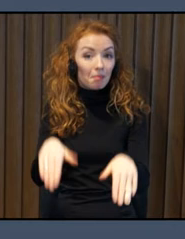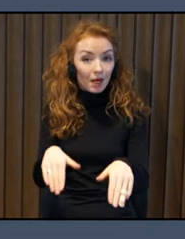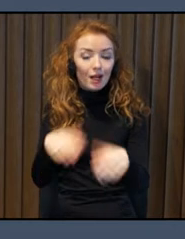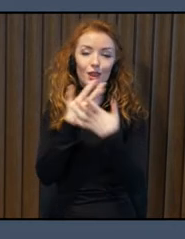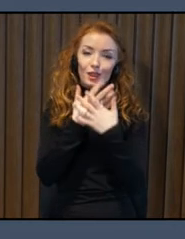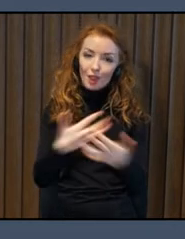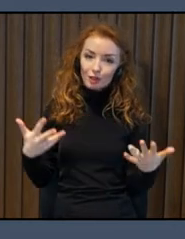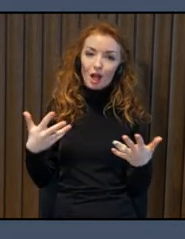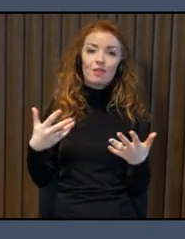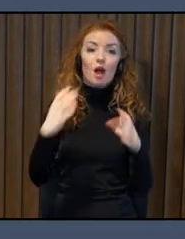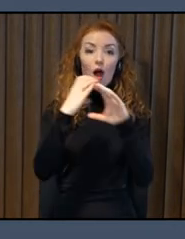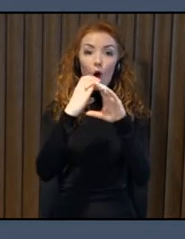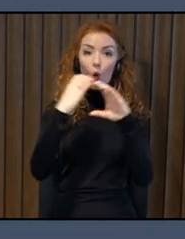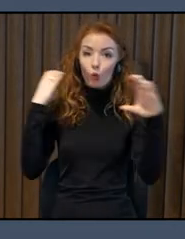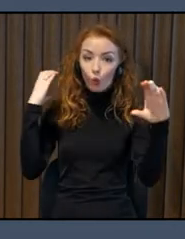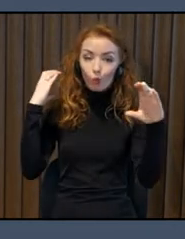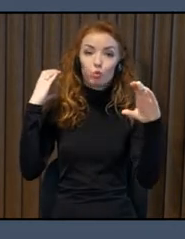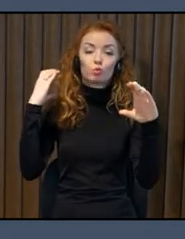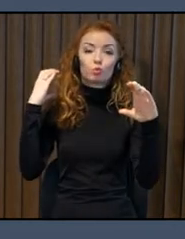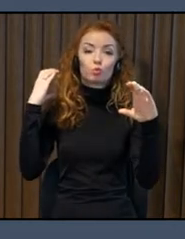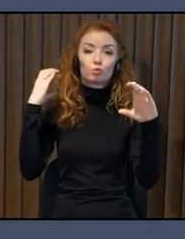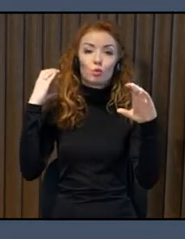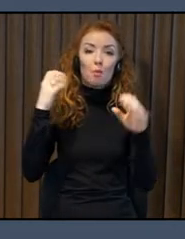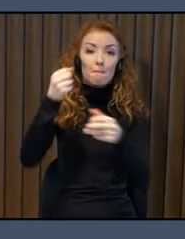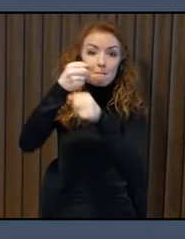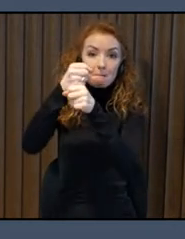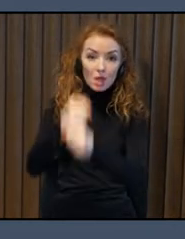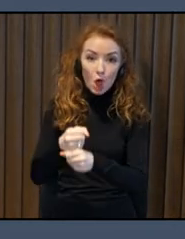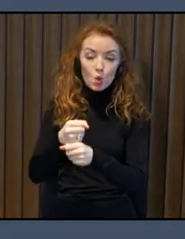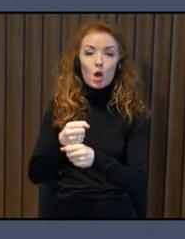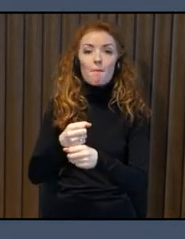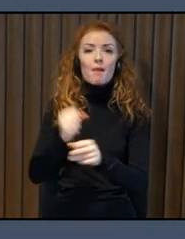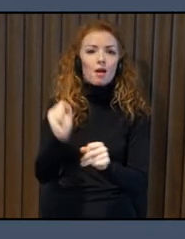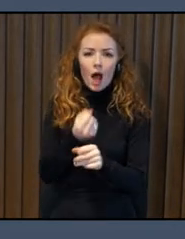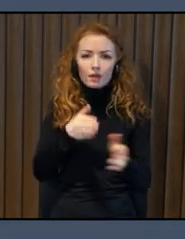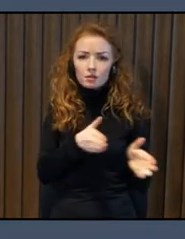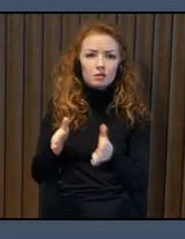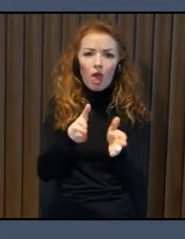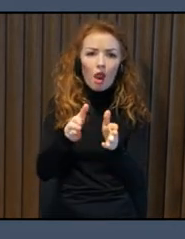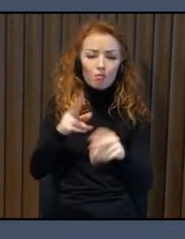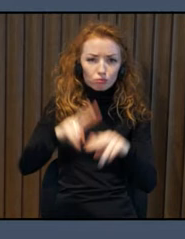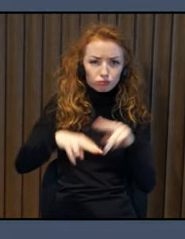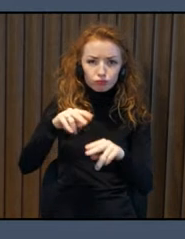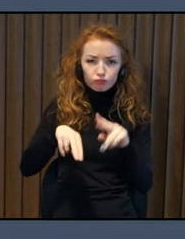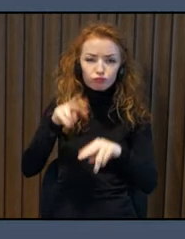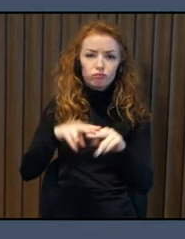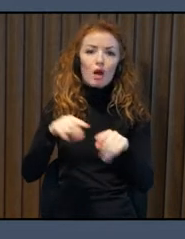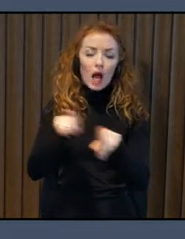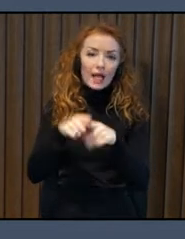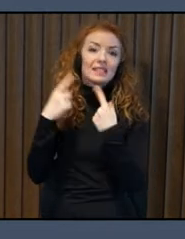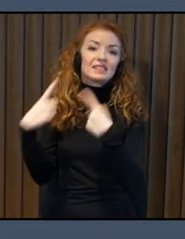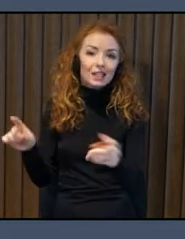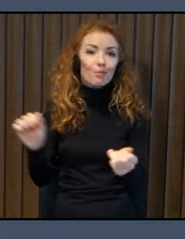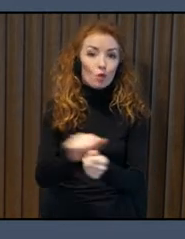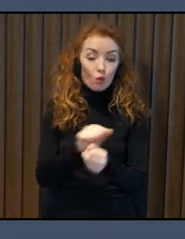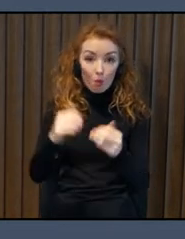And to show you a more concrete example, here we have worked with our standard drawings when rebuilding a